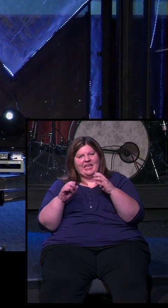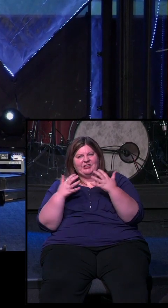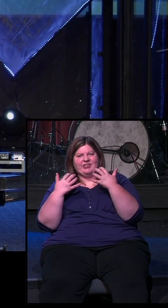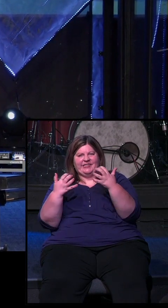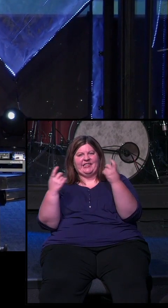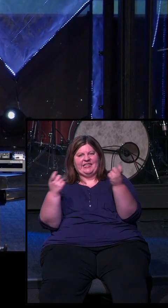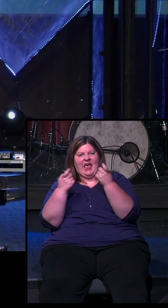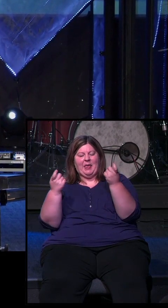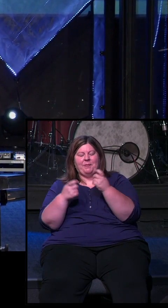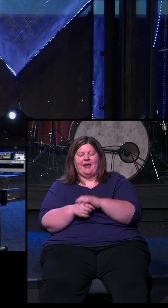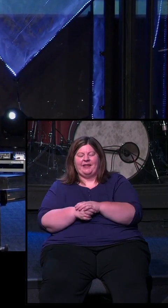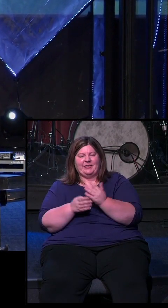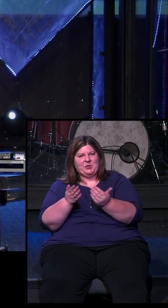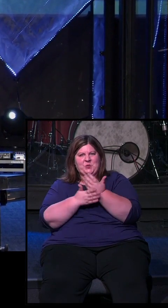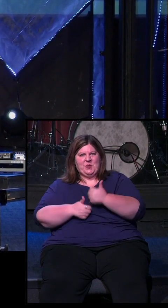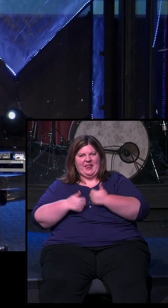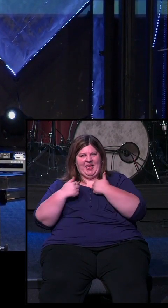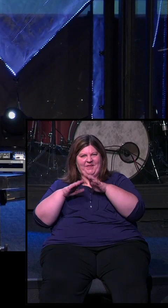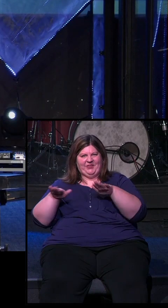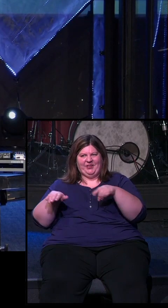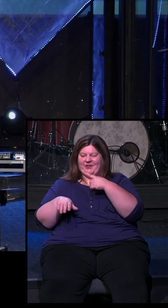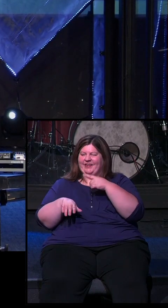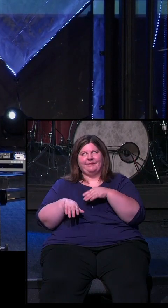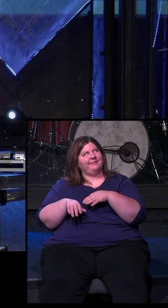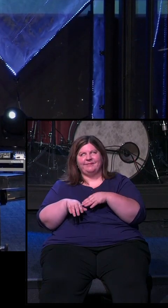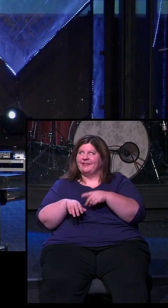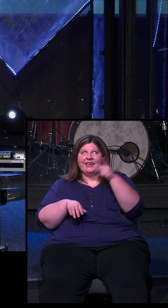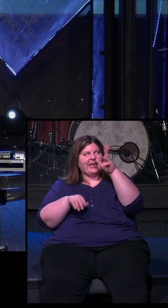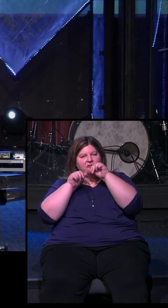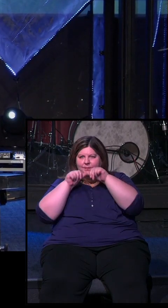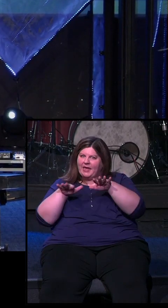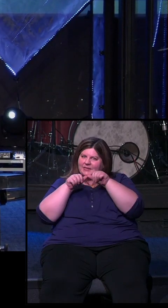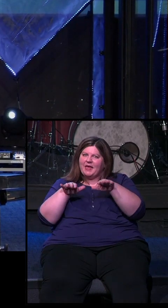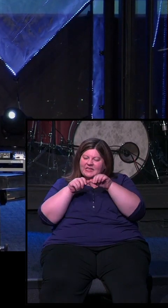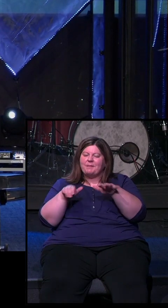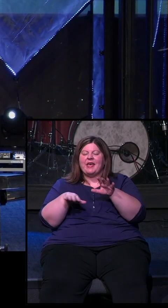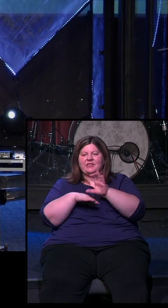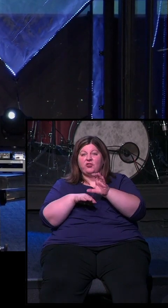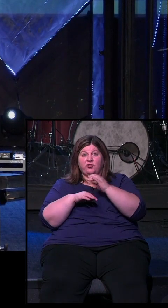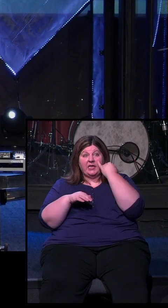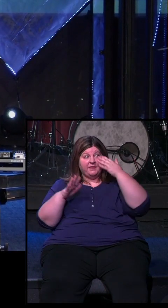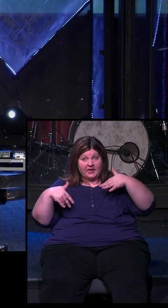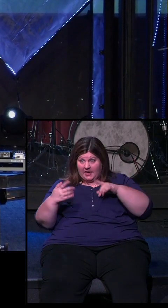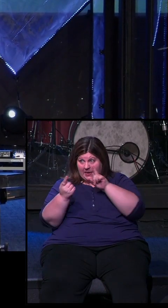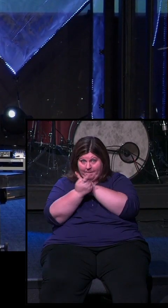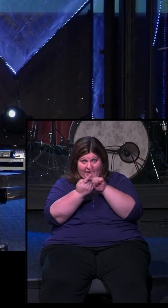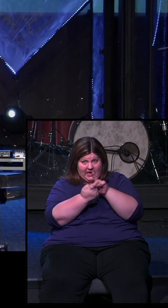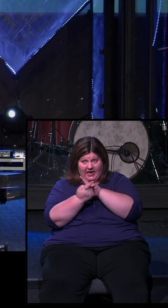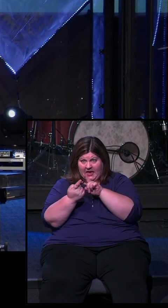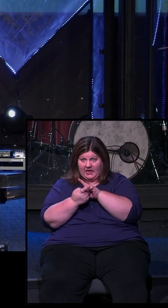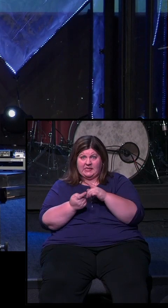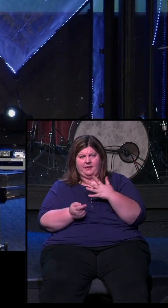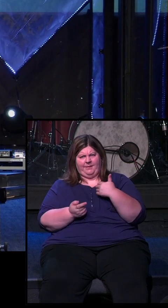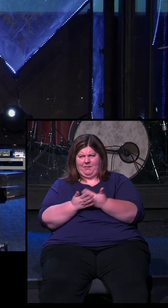celebrate just children, new life, that God has just continued to bless and bring to the church? If I haven't had the chance to meet you yet, if I'm a new face to you,